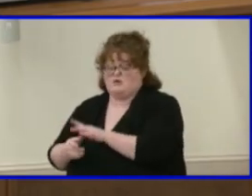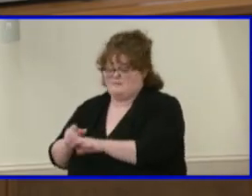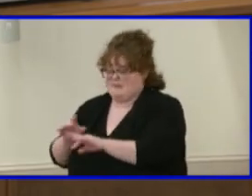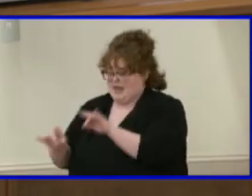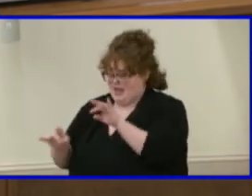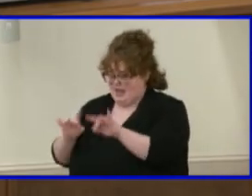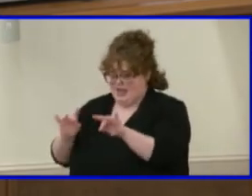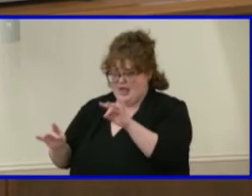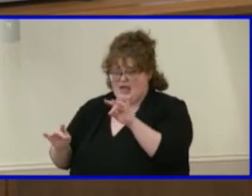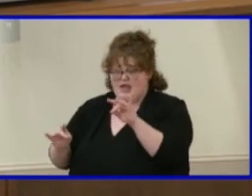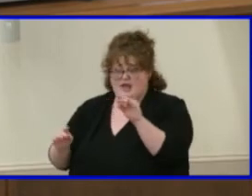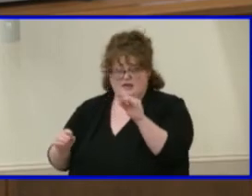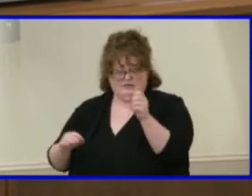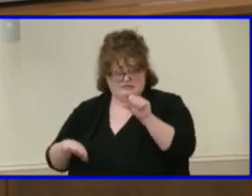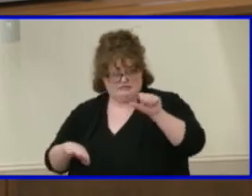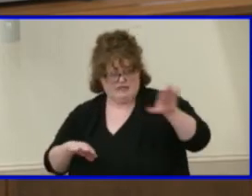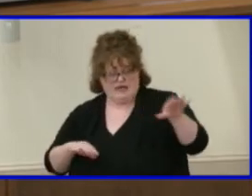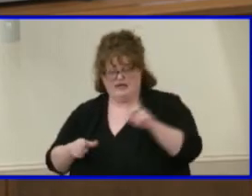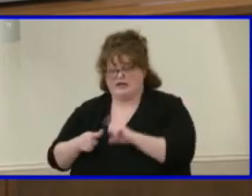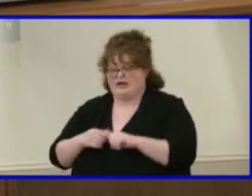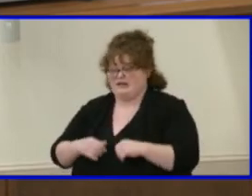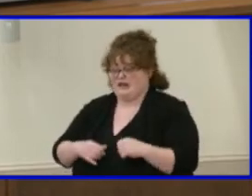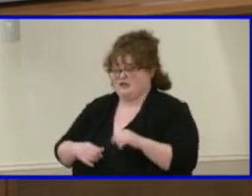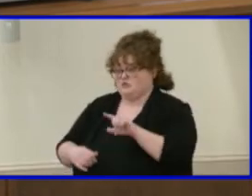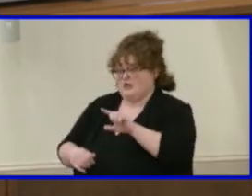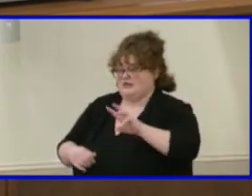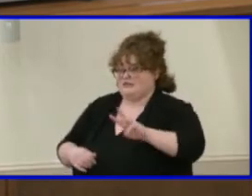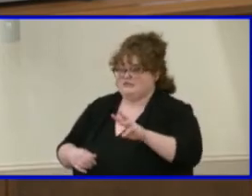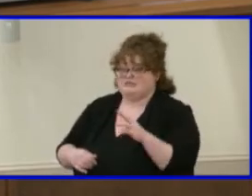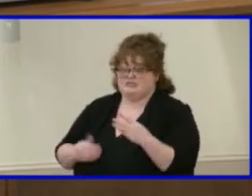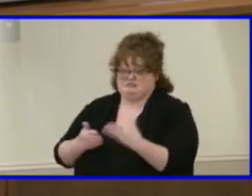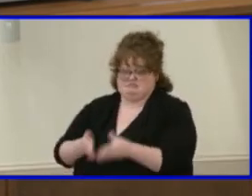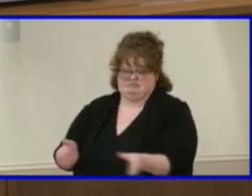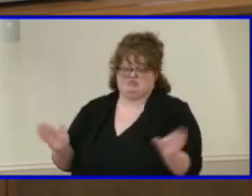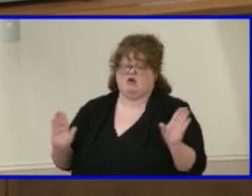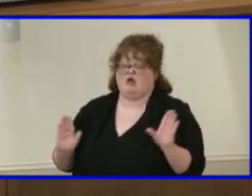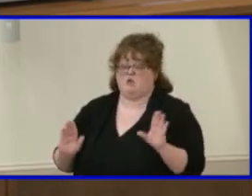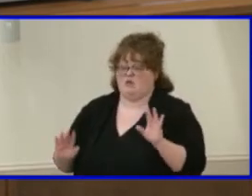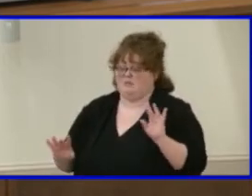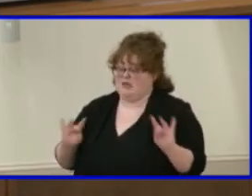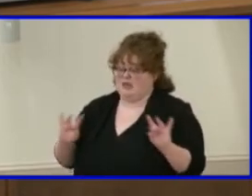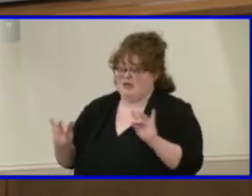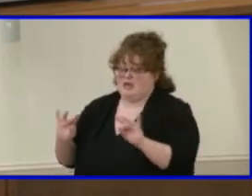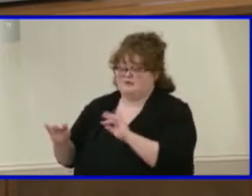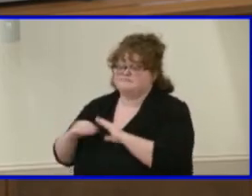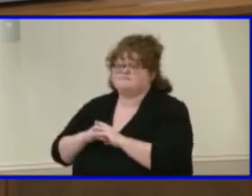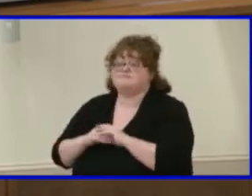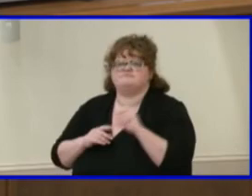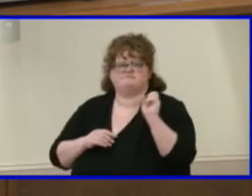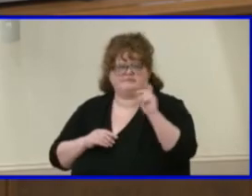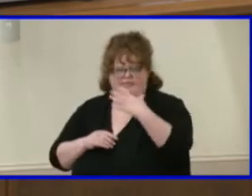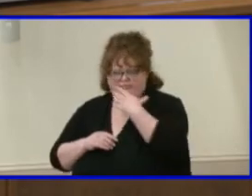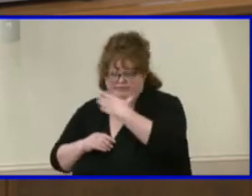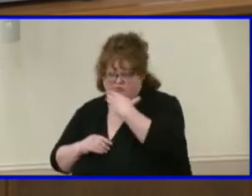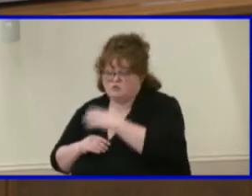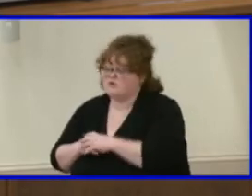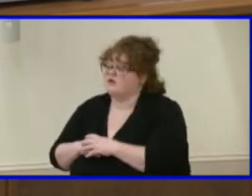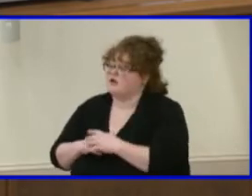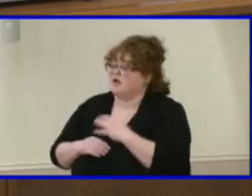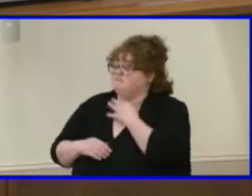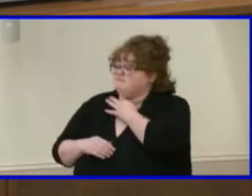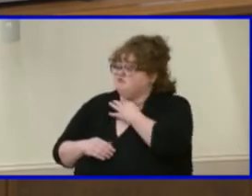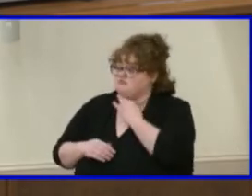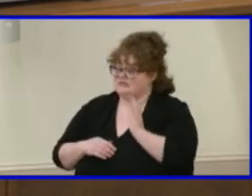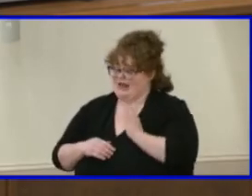helpful. was trying to figure out, um, who was where. So how does our admissions process compare to the other districts that